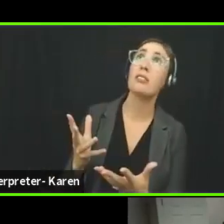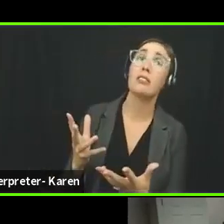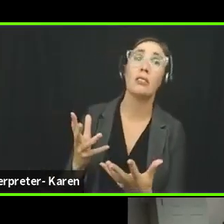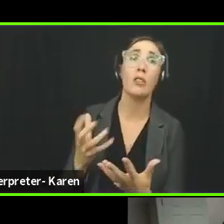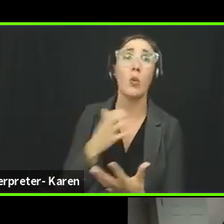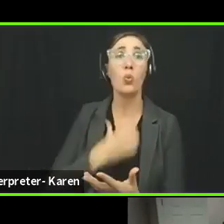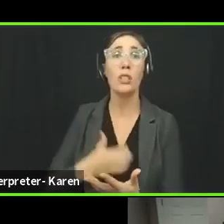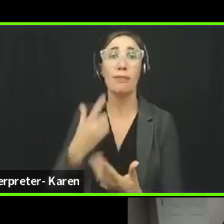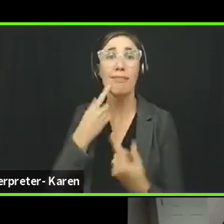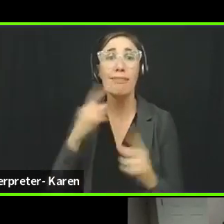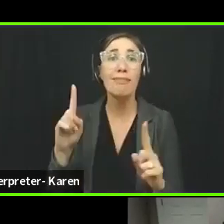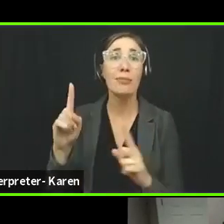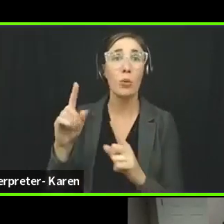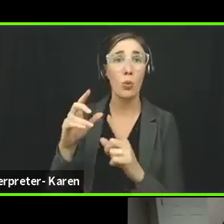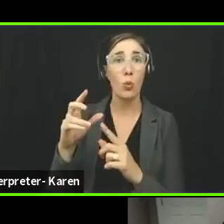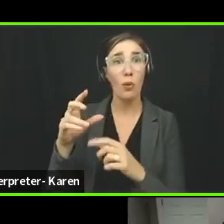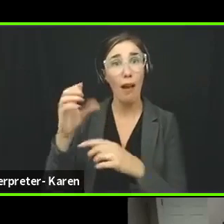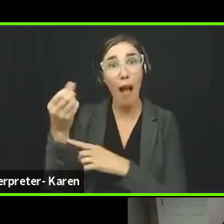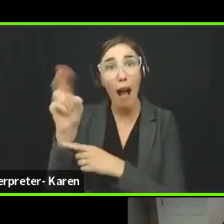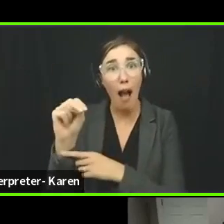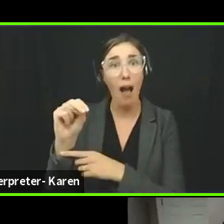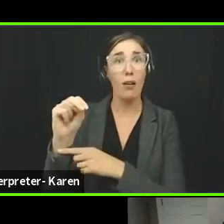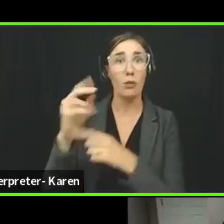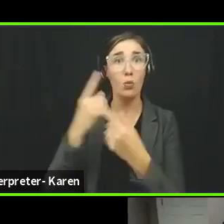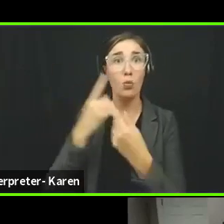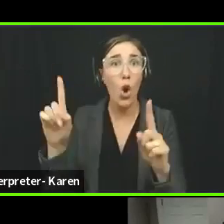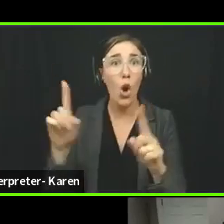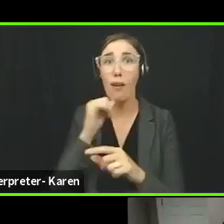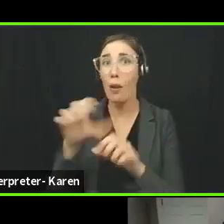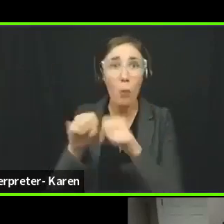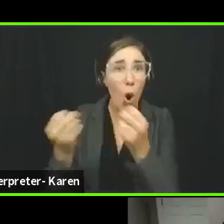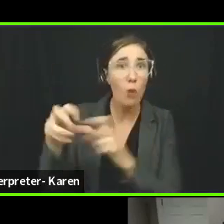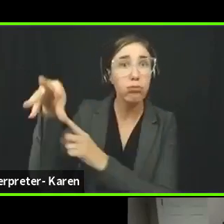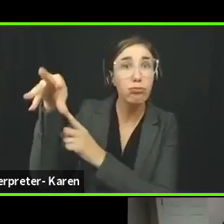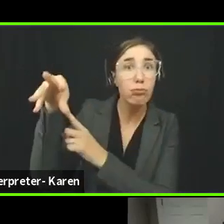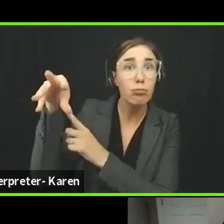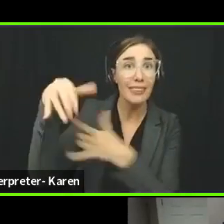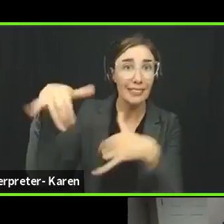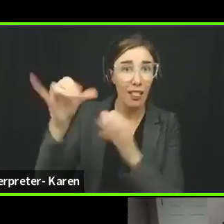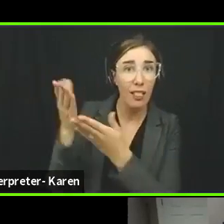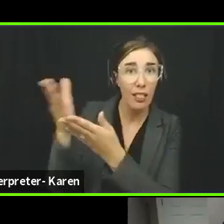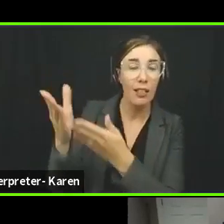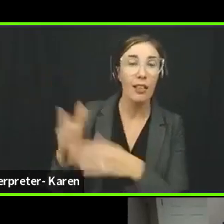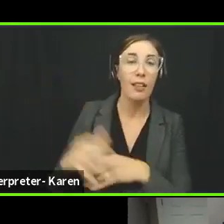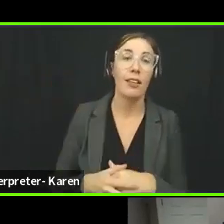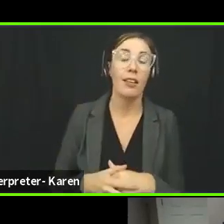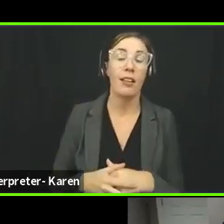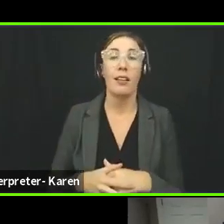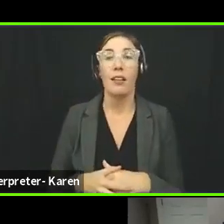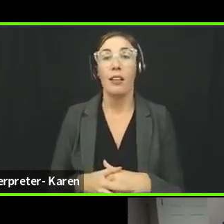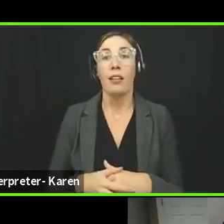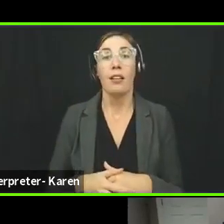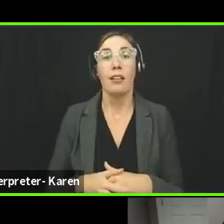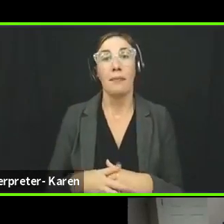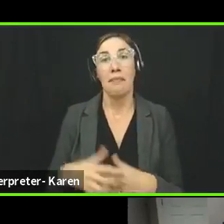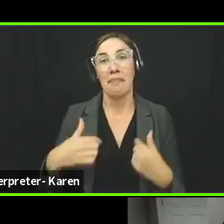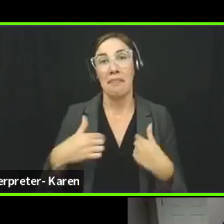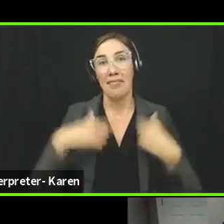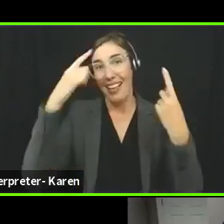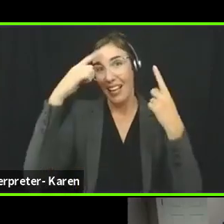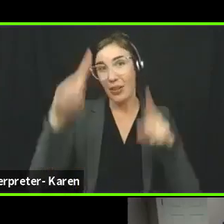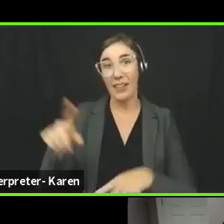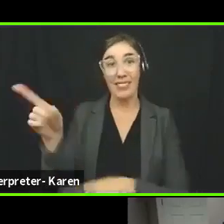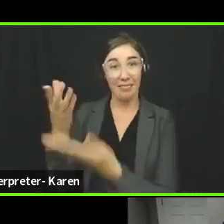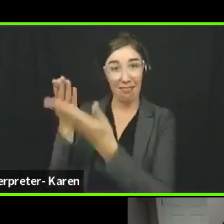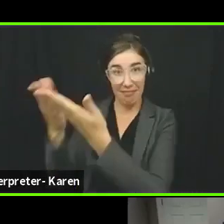to pay attention to and spread the word on. And, you know, I agree so much with what Sunder